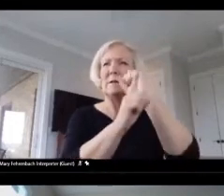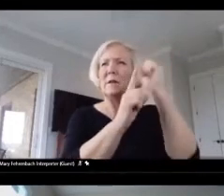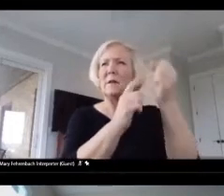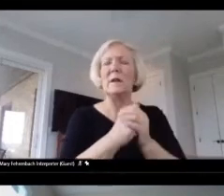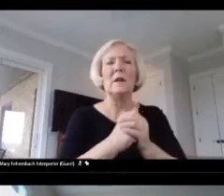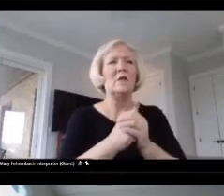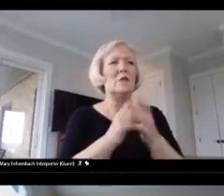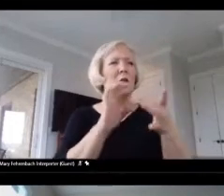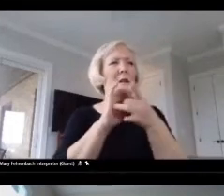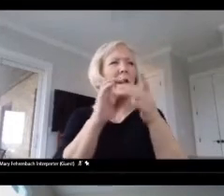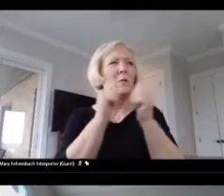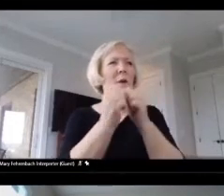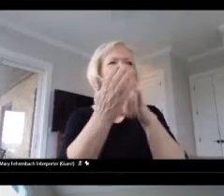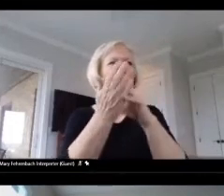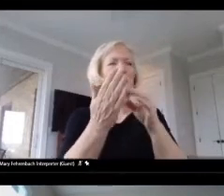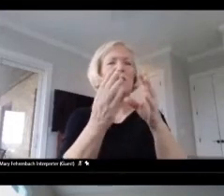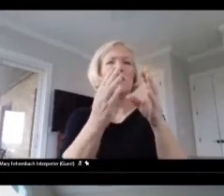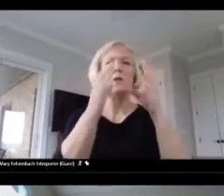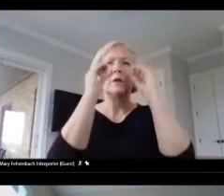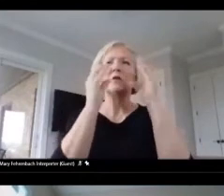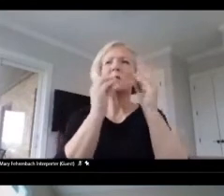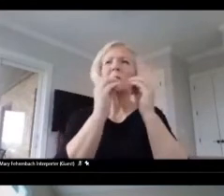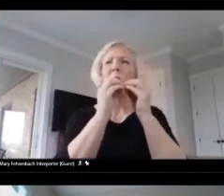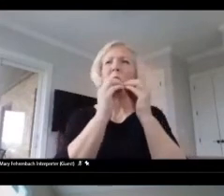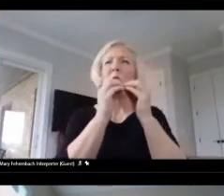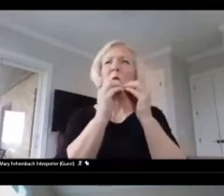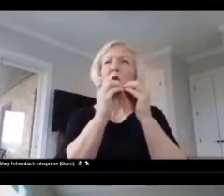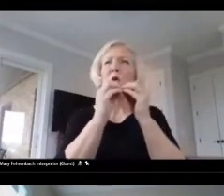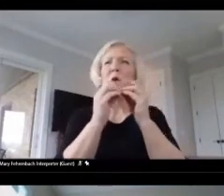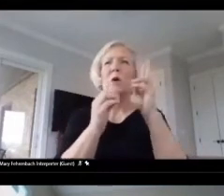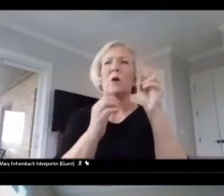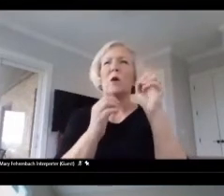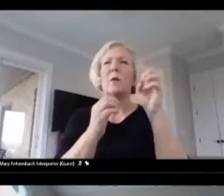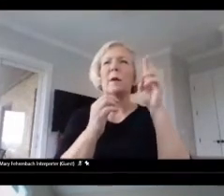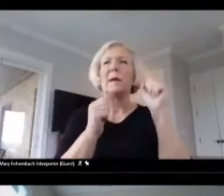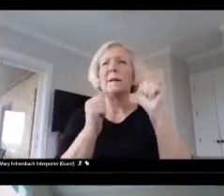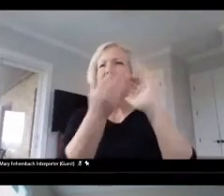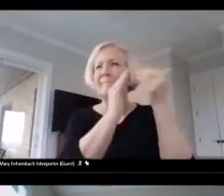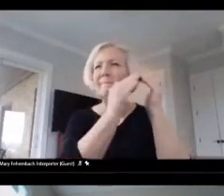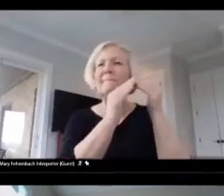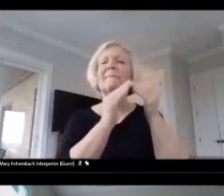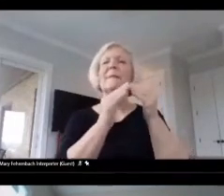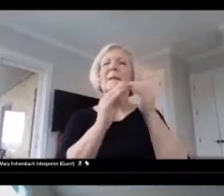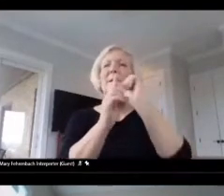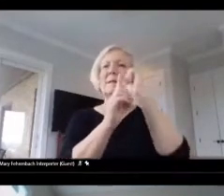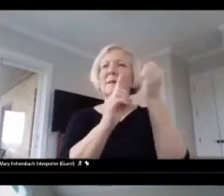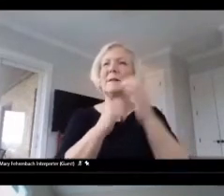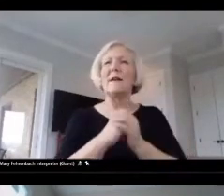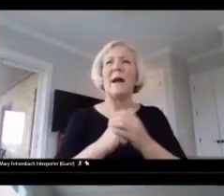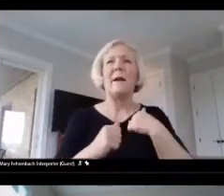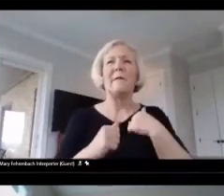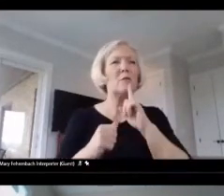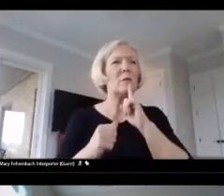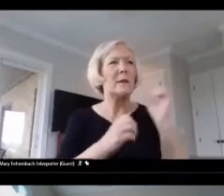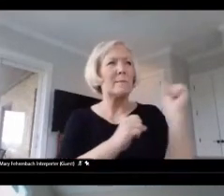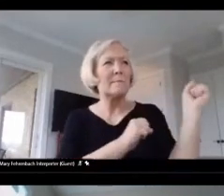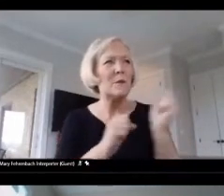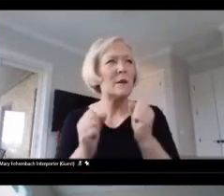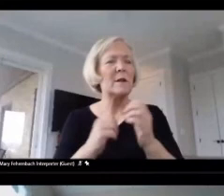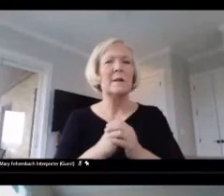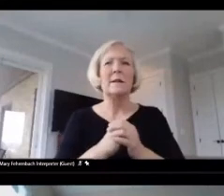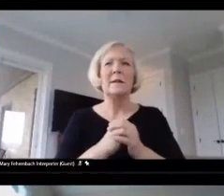setting, I have to be kind of strategic about that. I'm a member of a lot of different